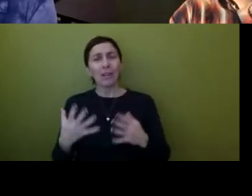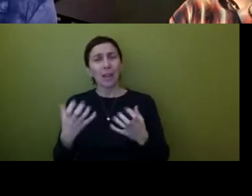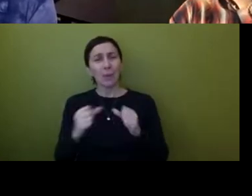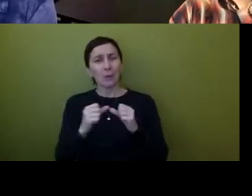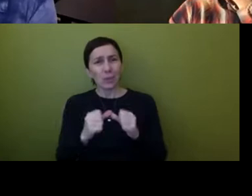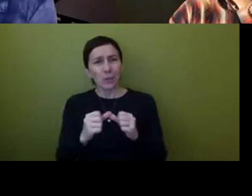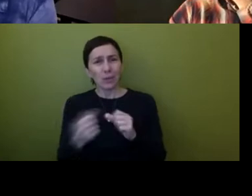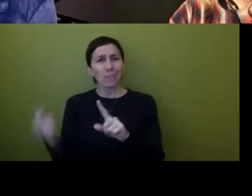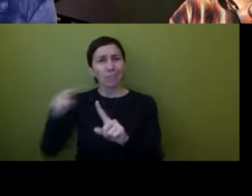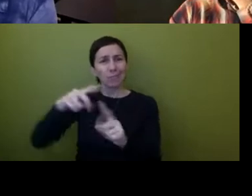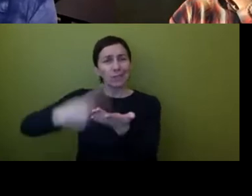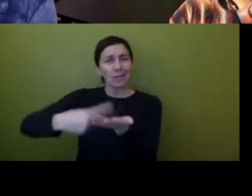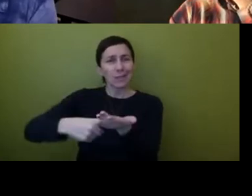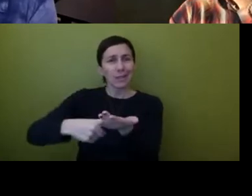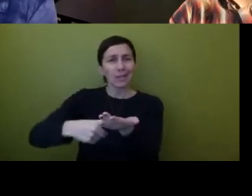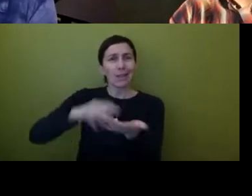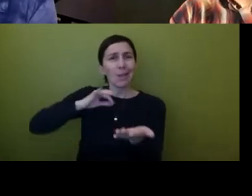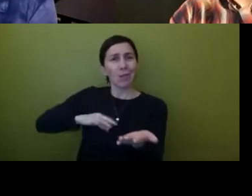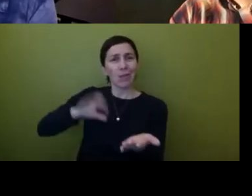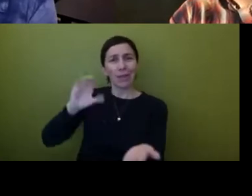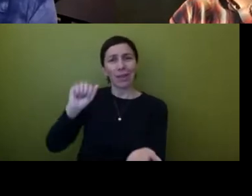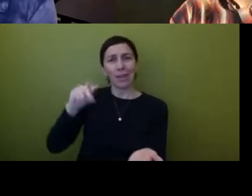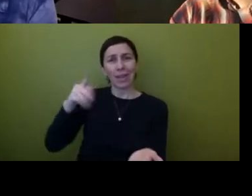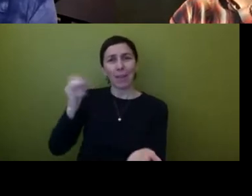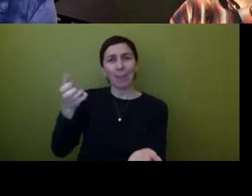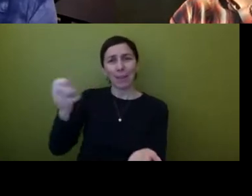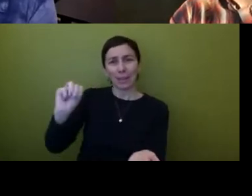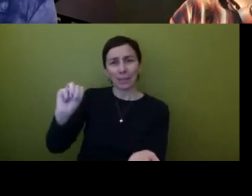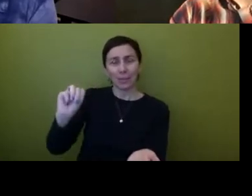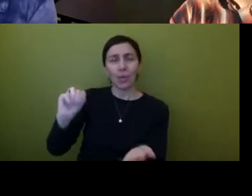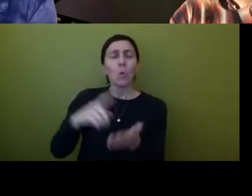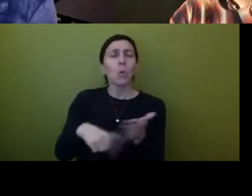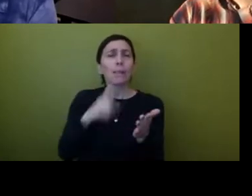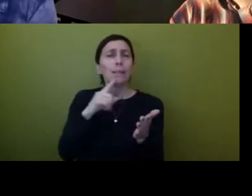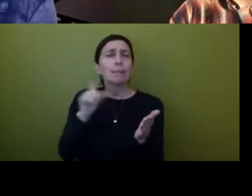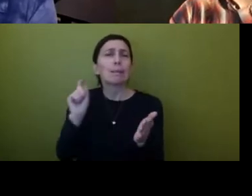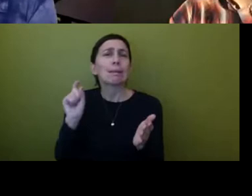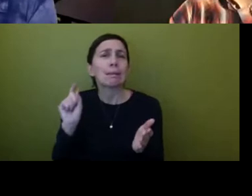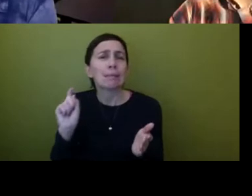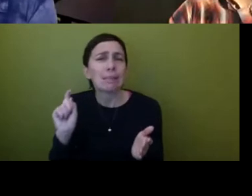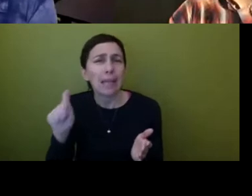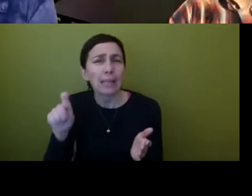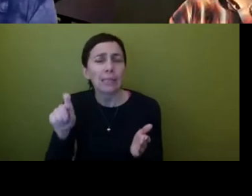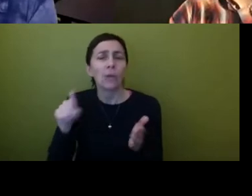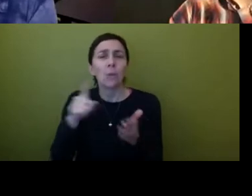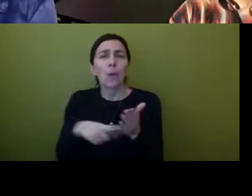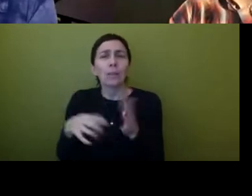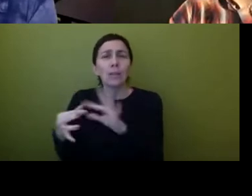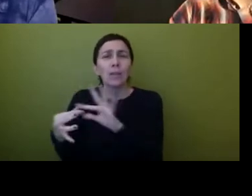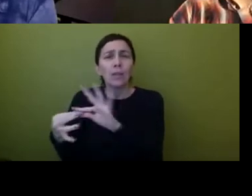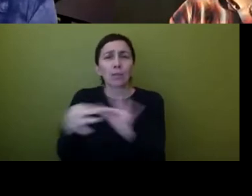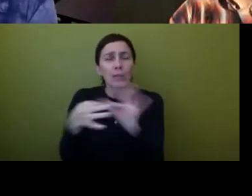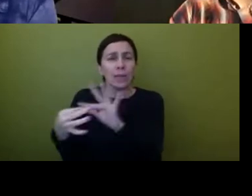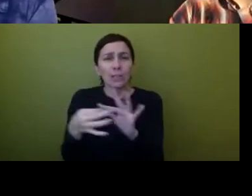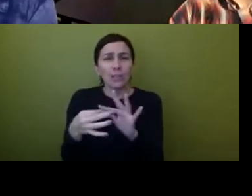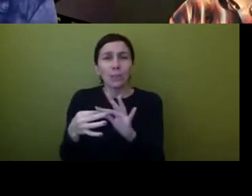convert in the room as well is the necessity or what is the necessity or what is the relationship of needing to to to live in capitalism